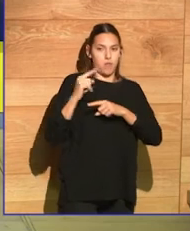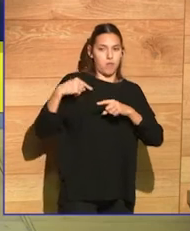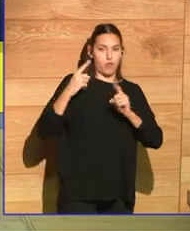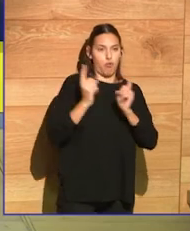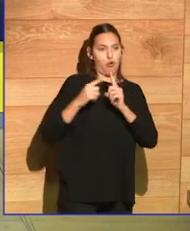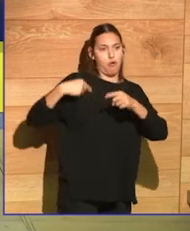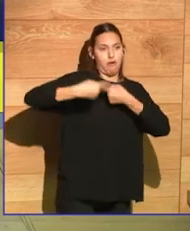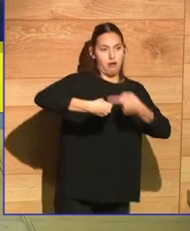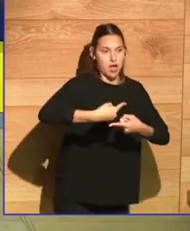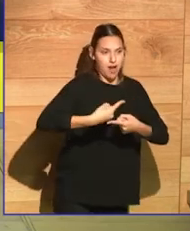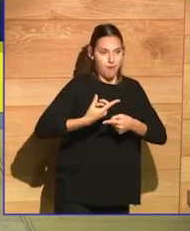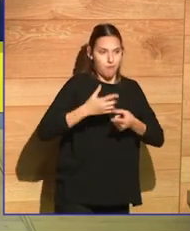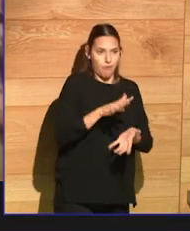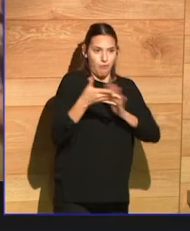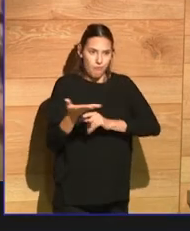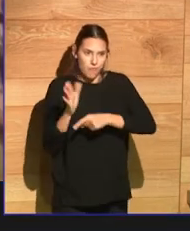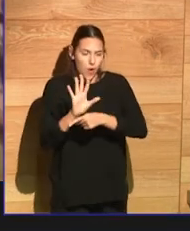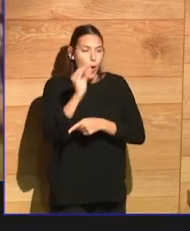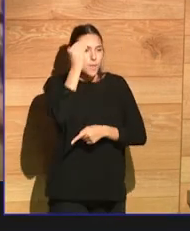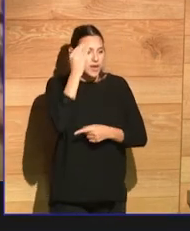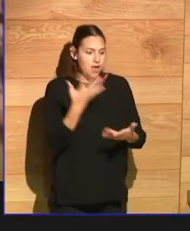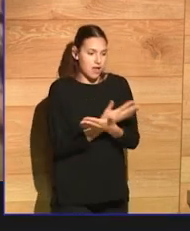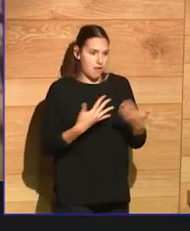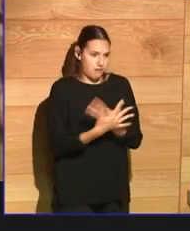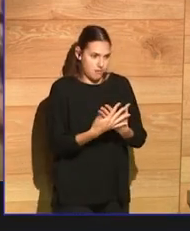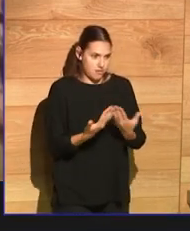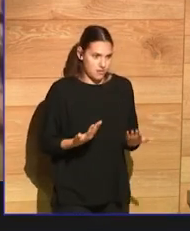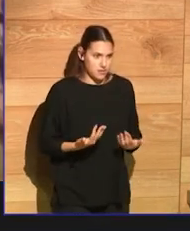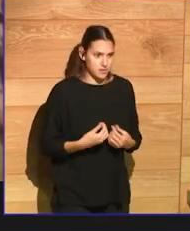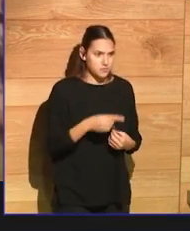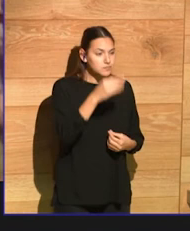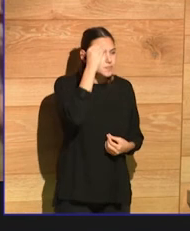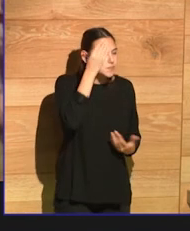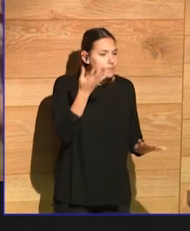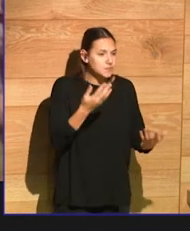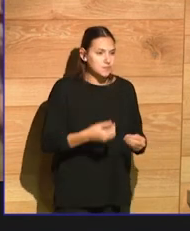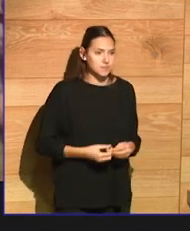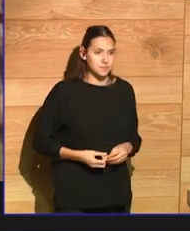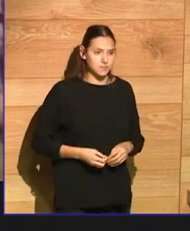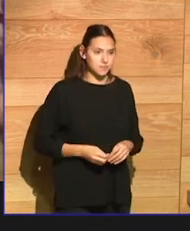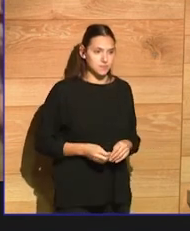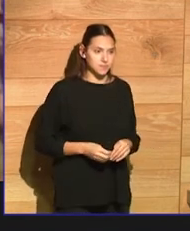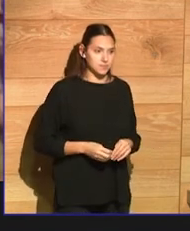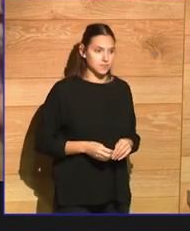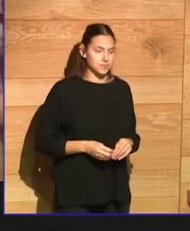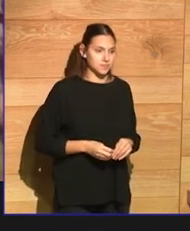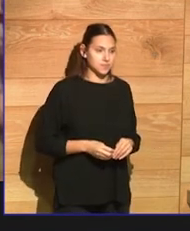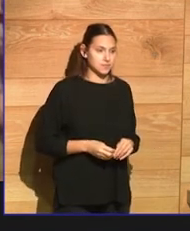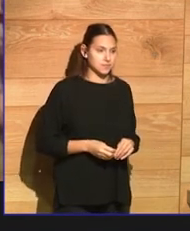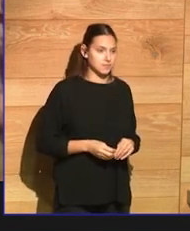the making of a long movie. What would you say, or is it a mix of both qualities?